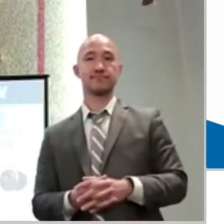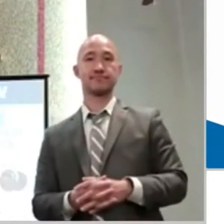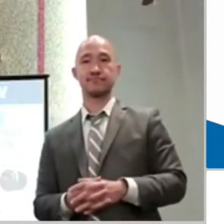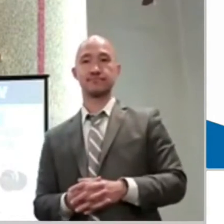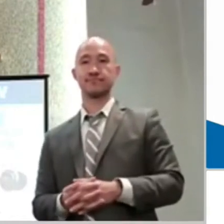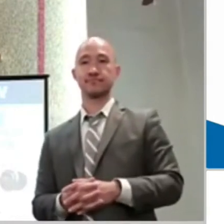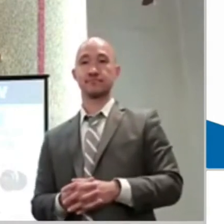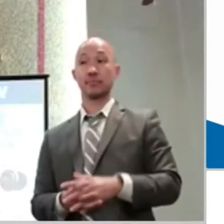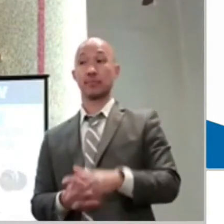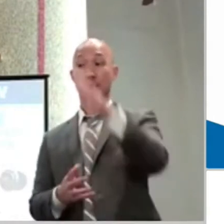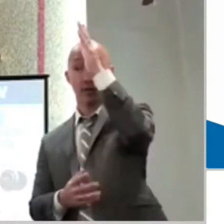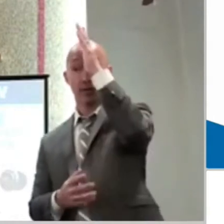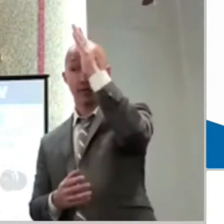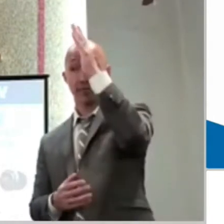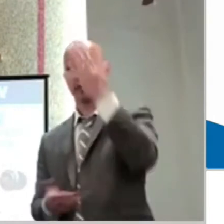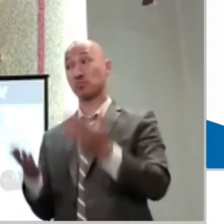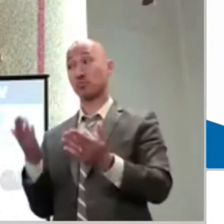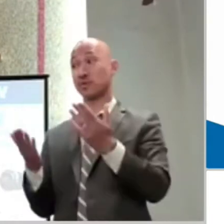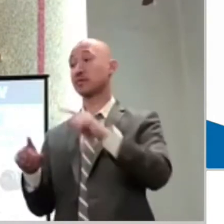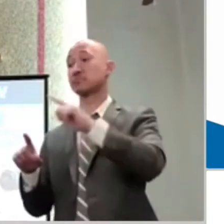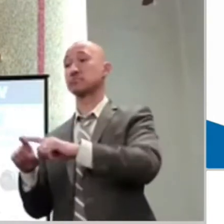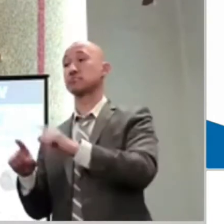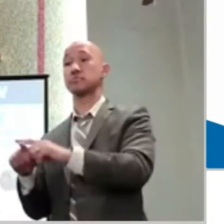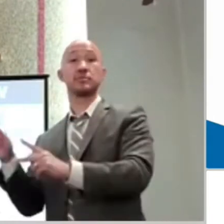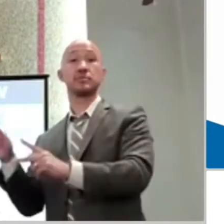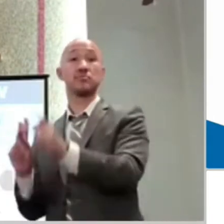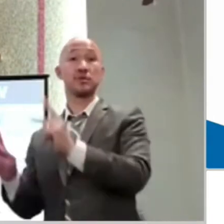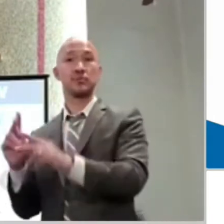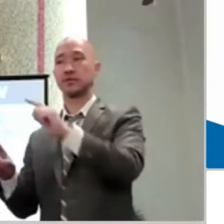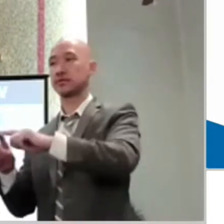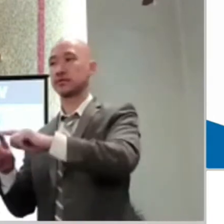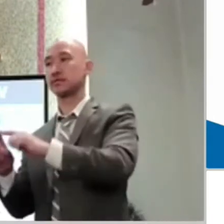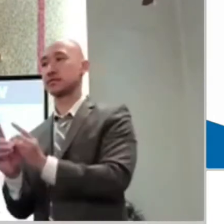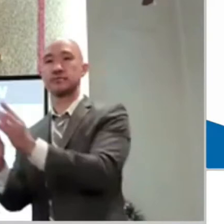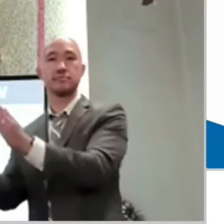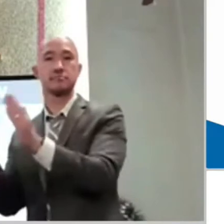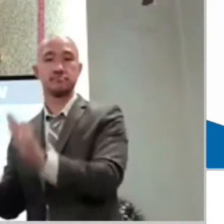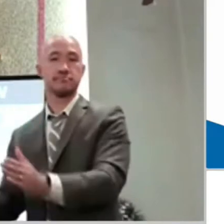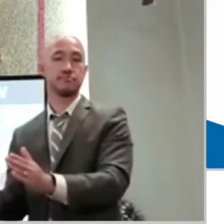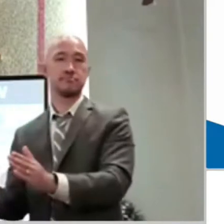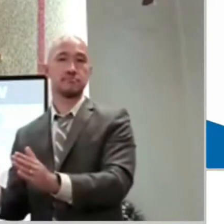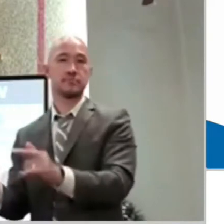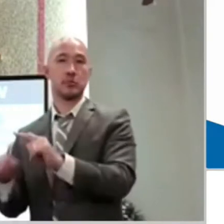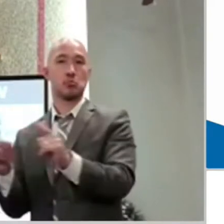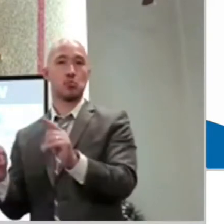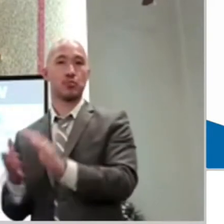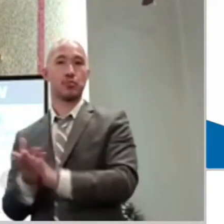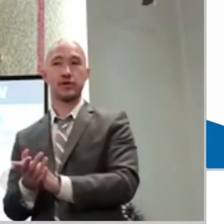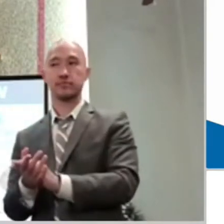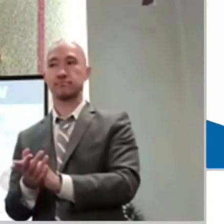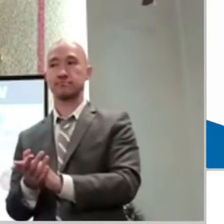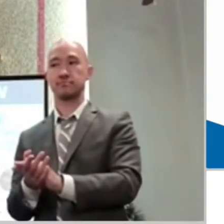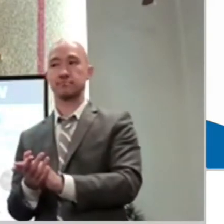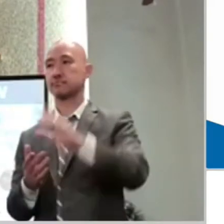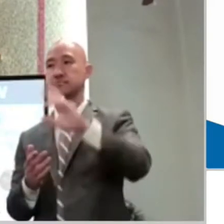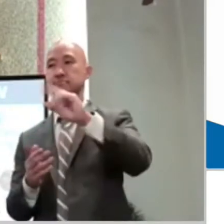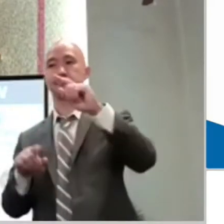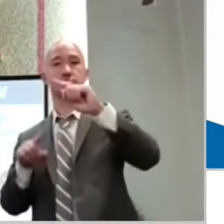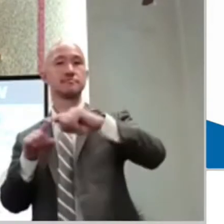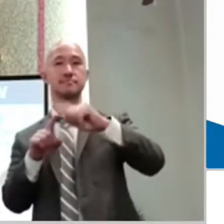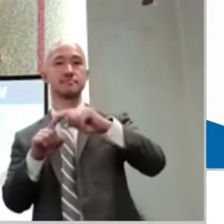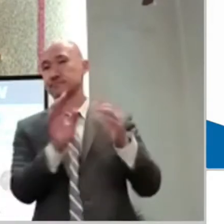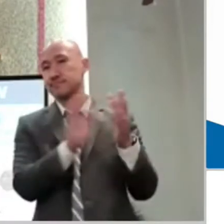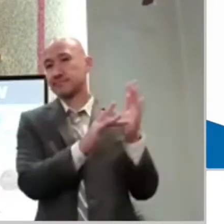placed in people, but it wasn't where it needed to be. With so many thinking that they have the right answers and